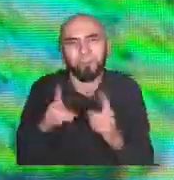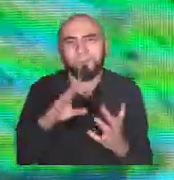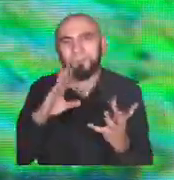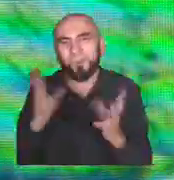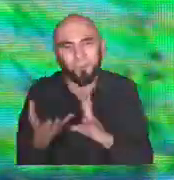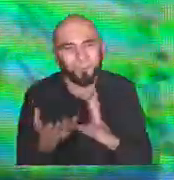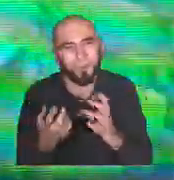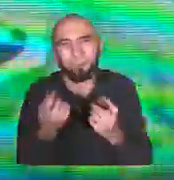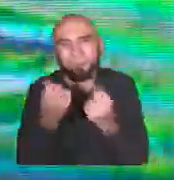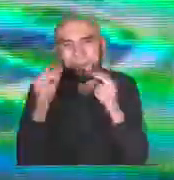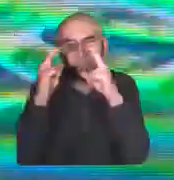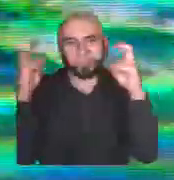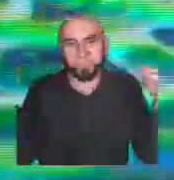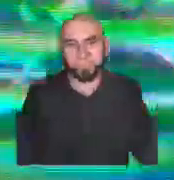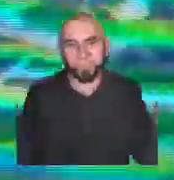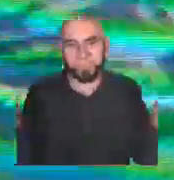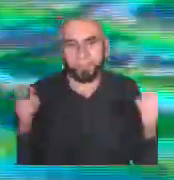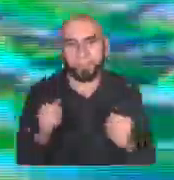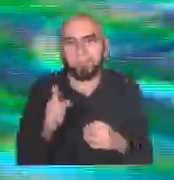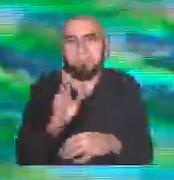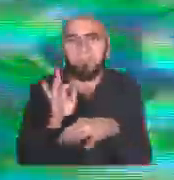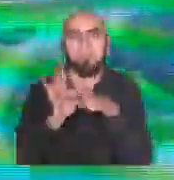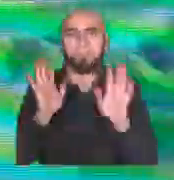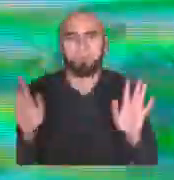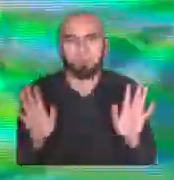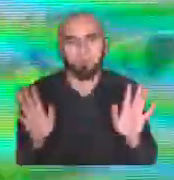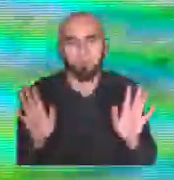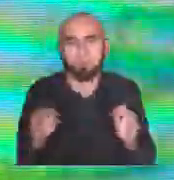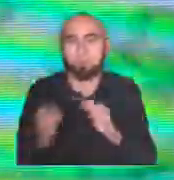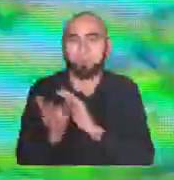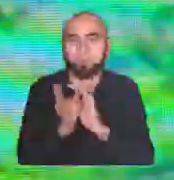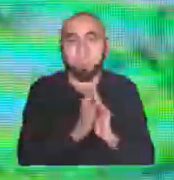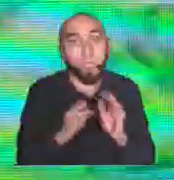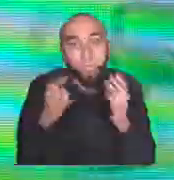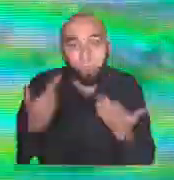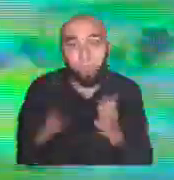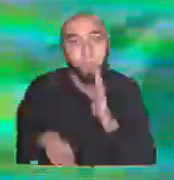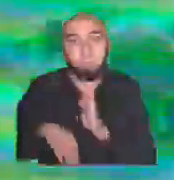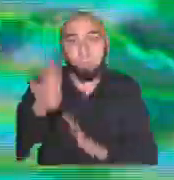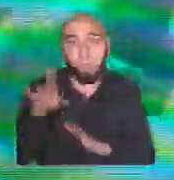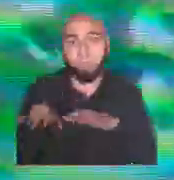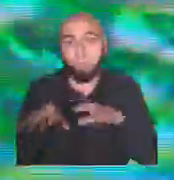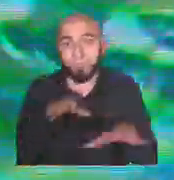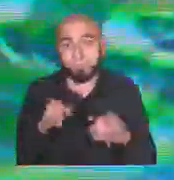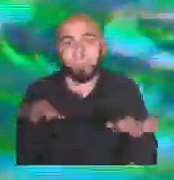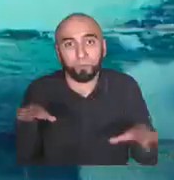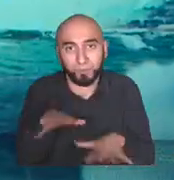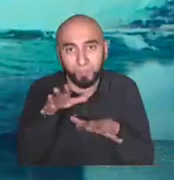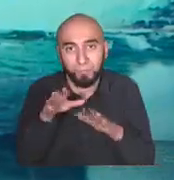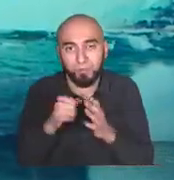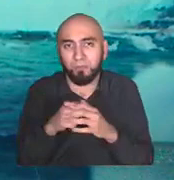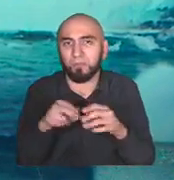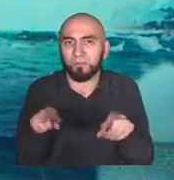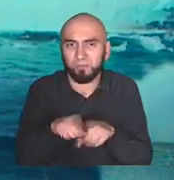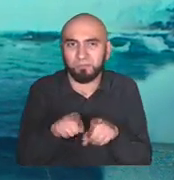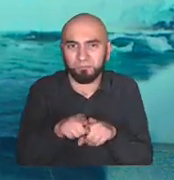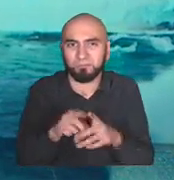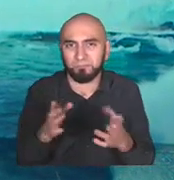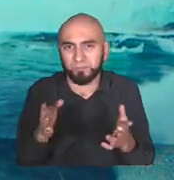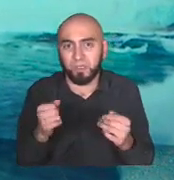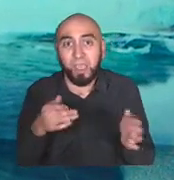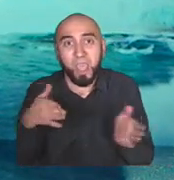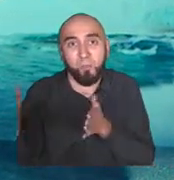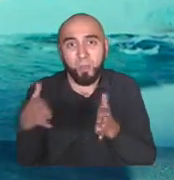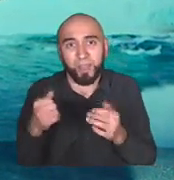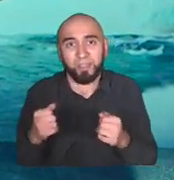Right now, most of what we use online is far away. In the desktop era, everything was close. You didn't